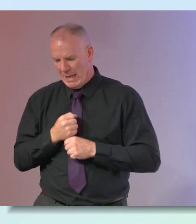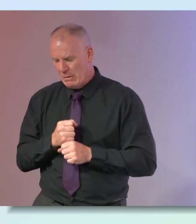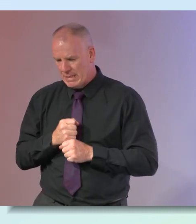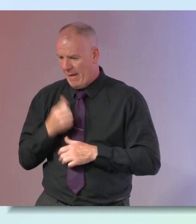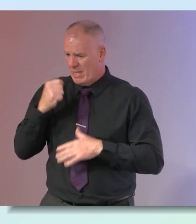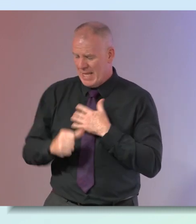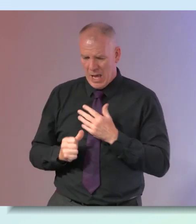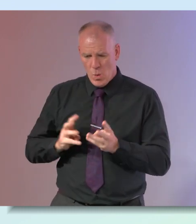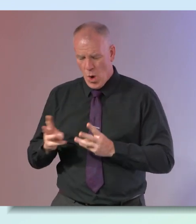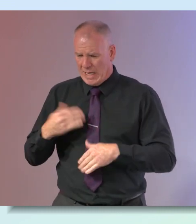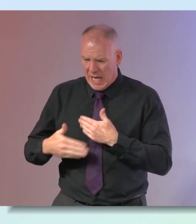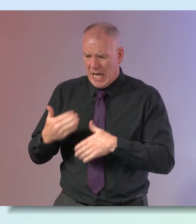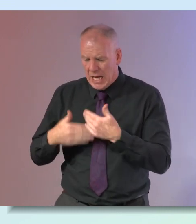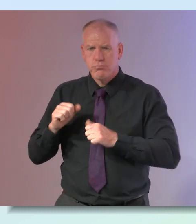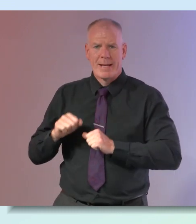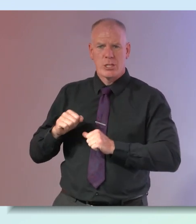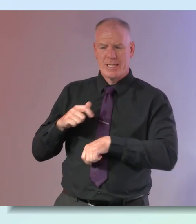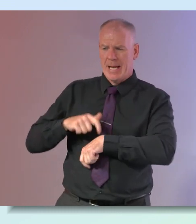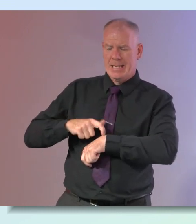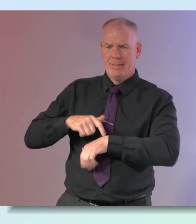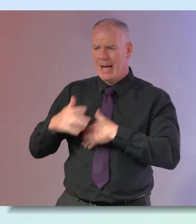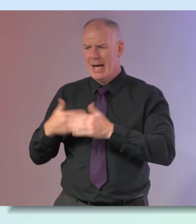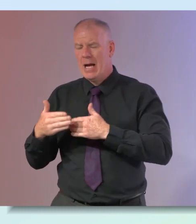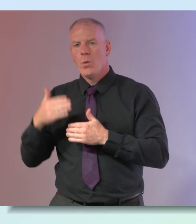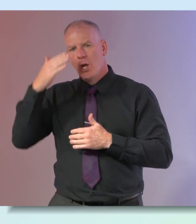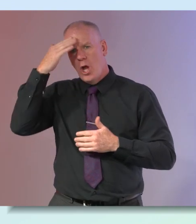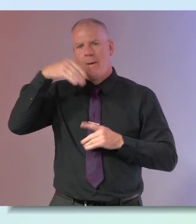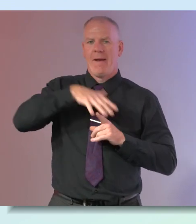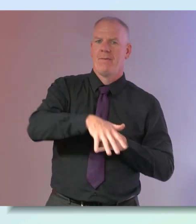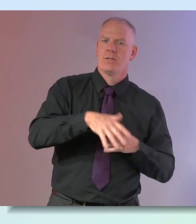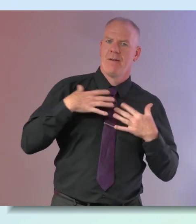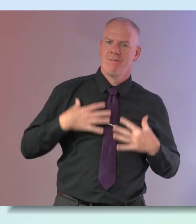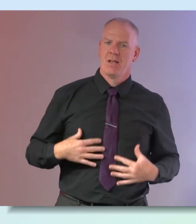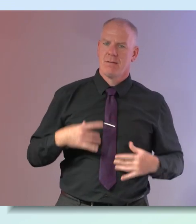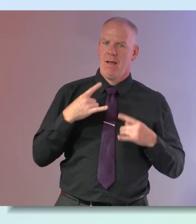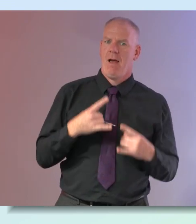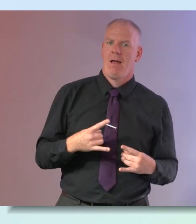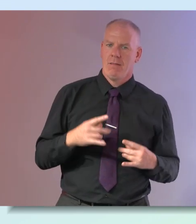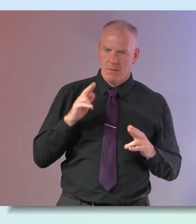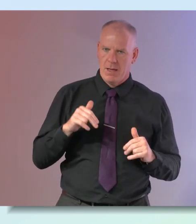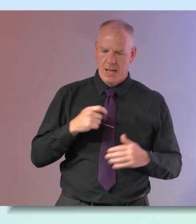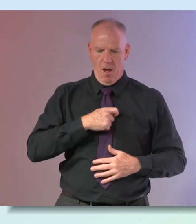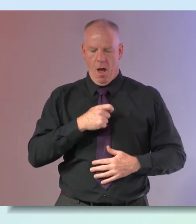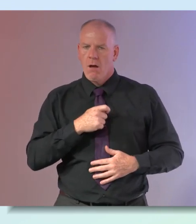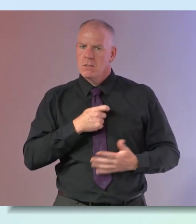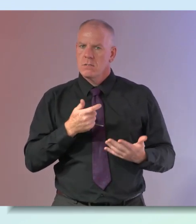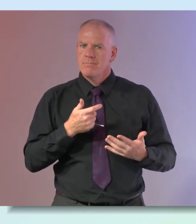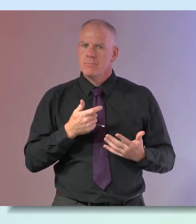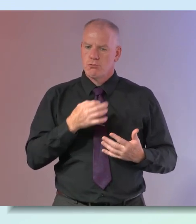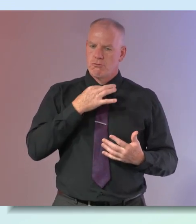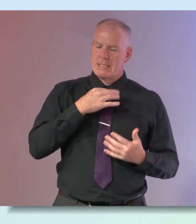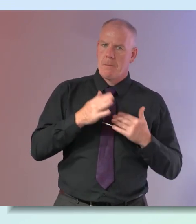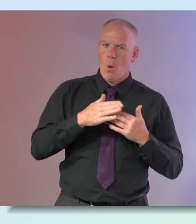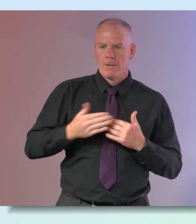of our daily time demands pressures or big life events that we know that that is going to have a direct contribution to our cardiovascular health our risk of